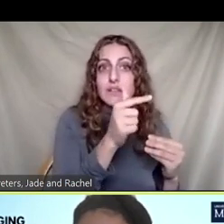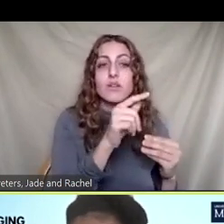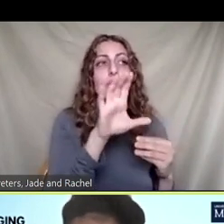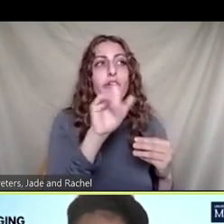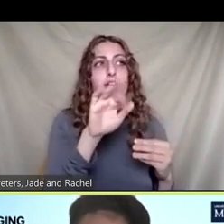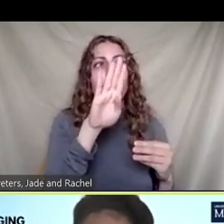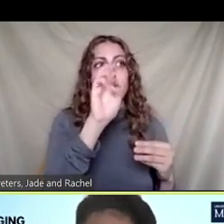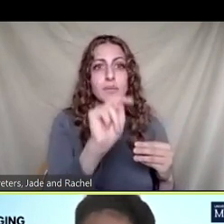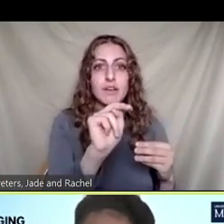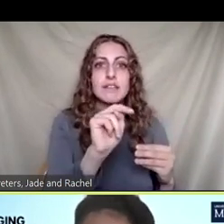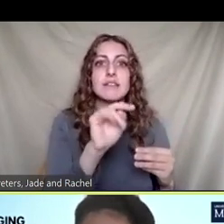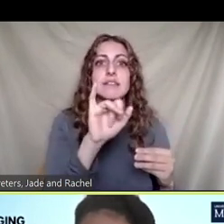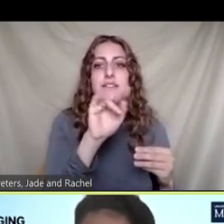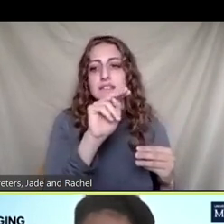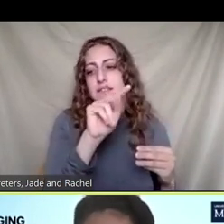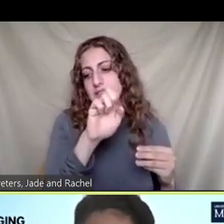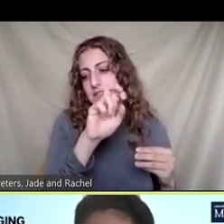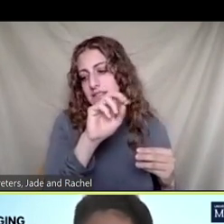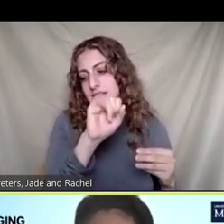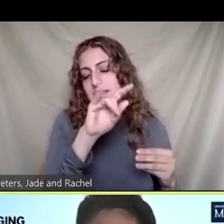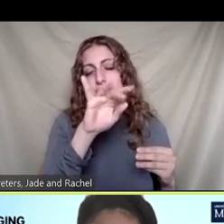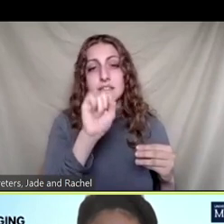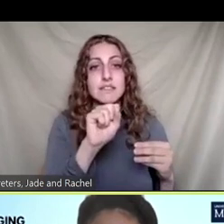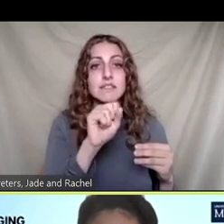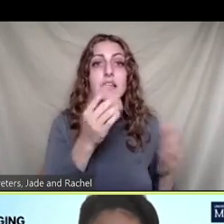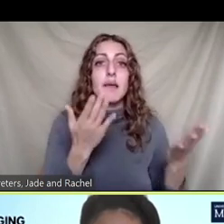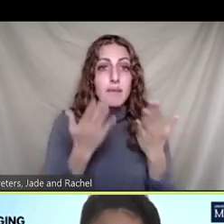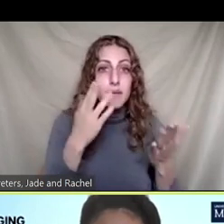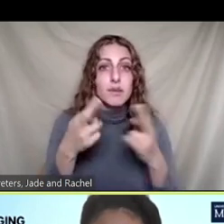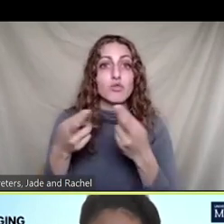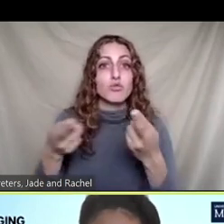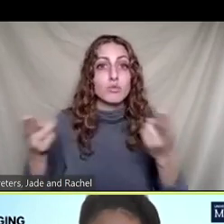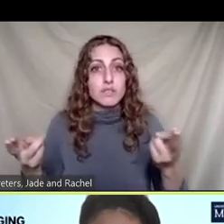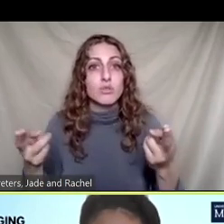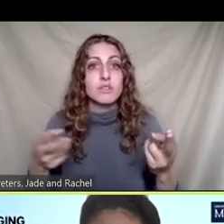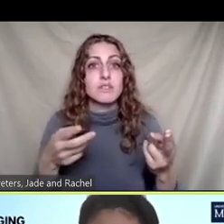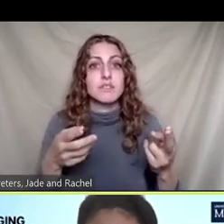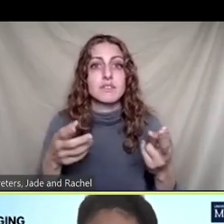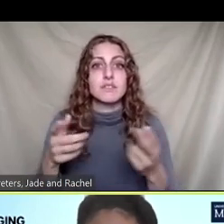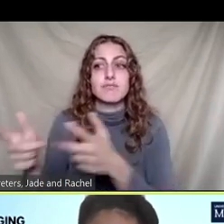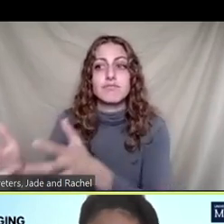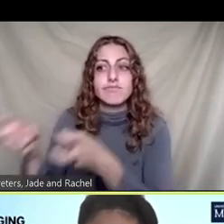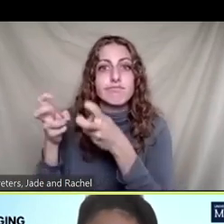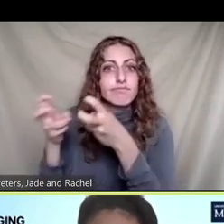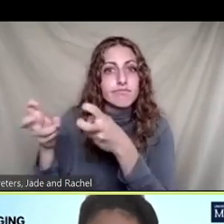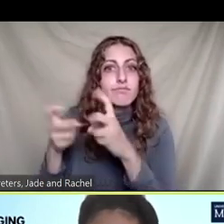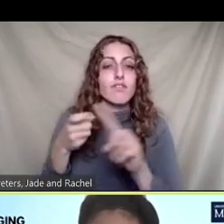Dr. Investing in those and perhaps pulling resources away from energy production that brings, that takes us